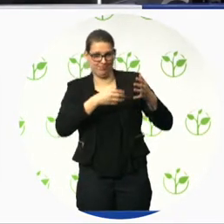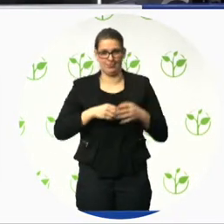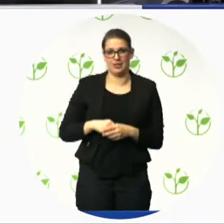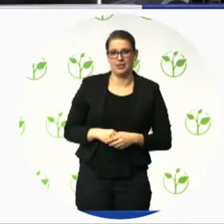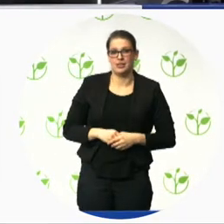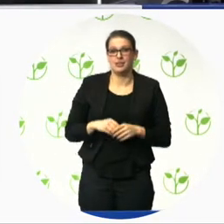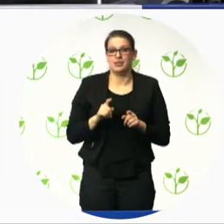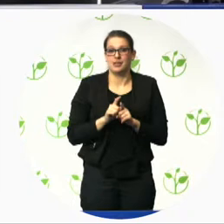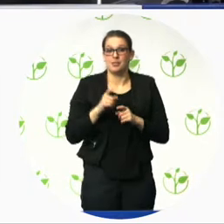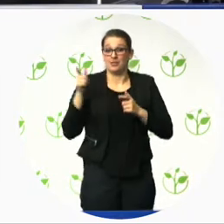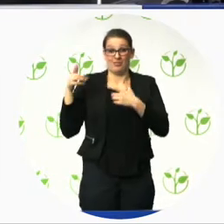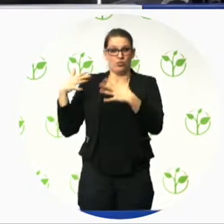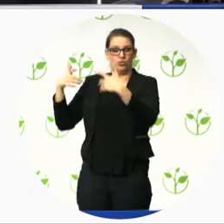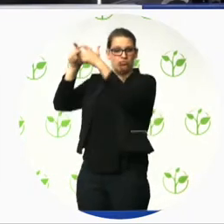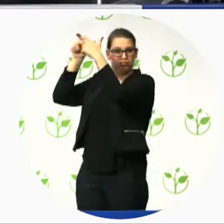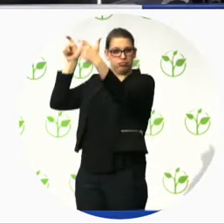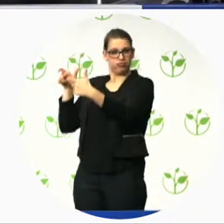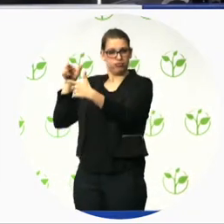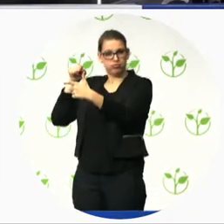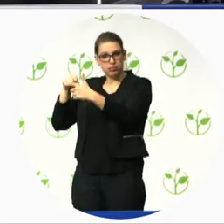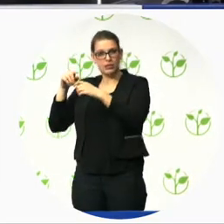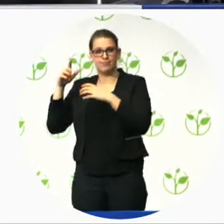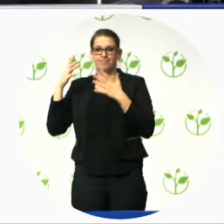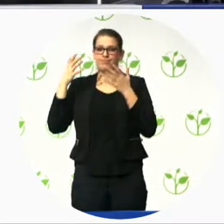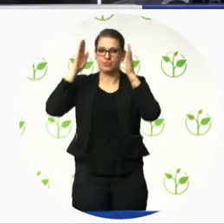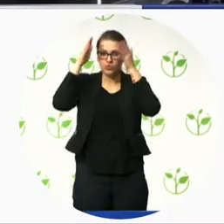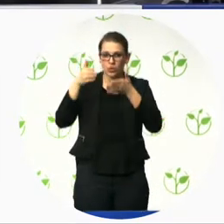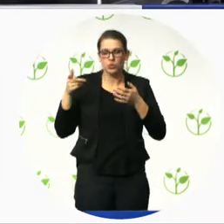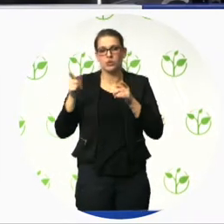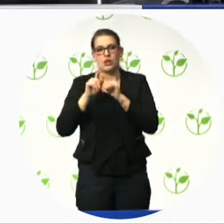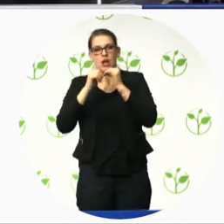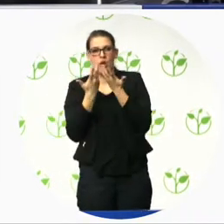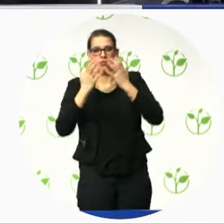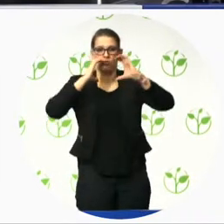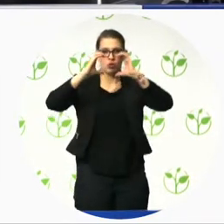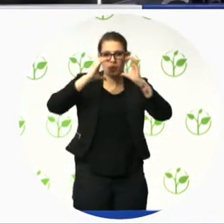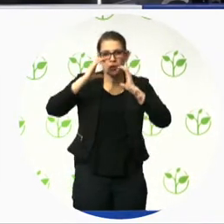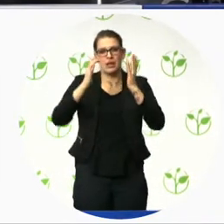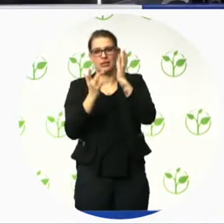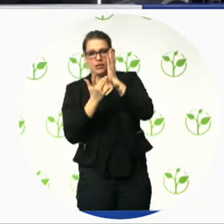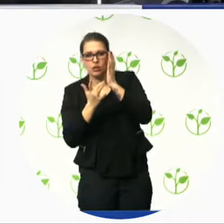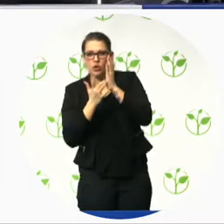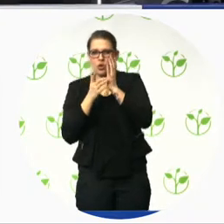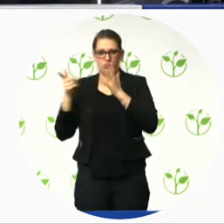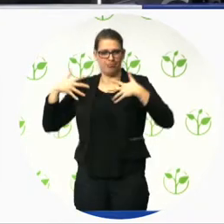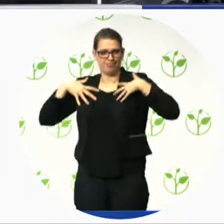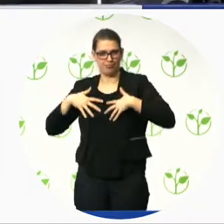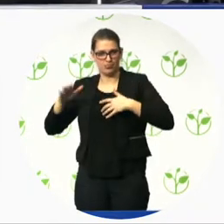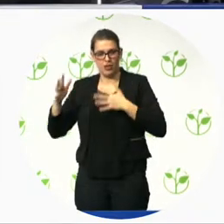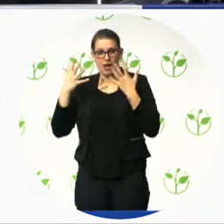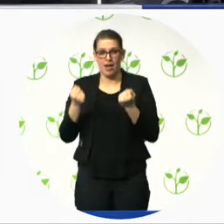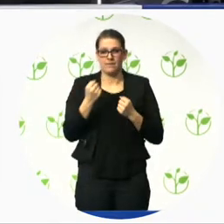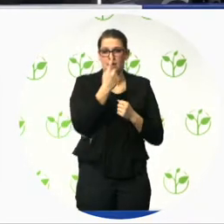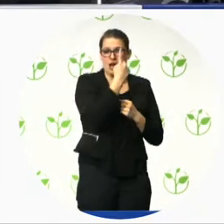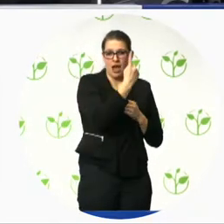the field of ICT with more than 1,000 members. And the Austrian Computer